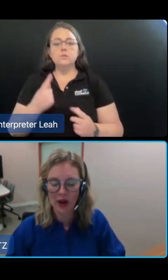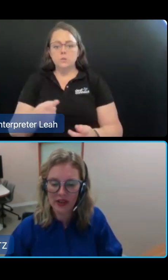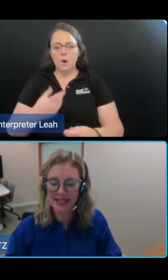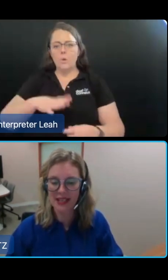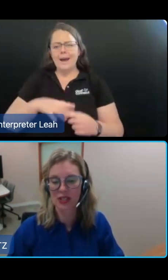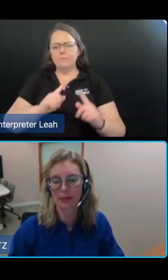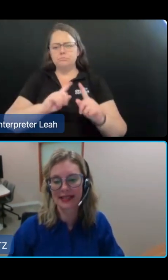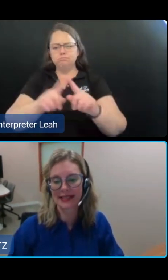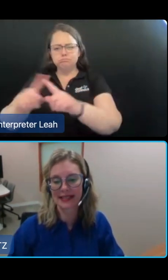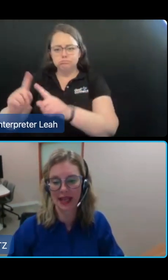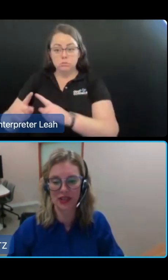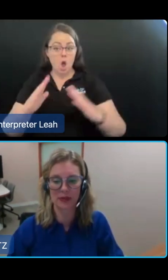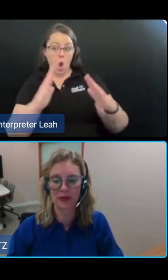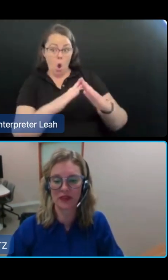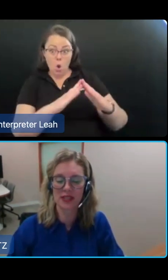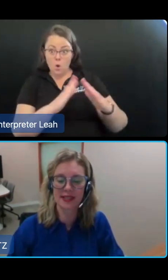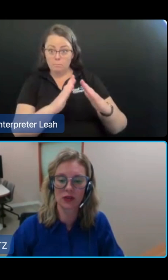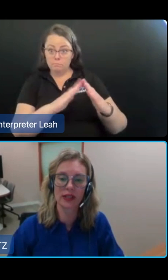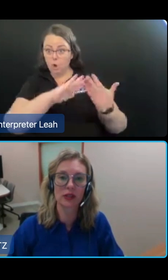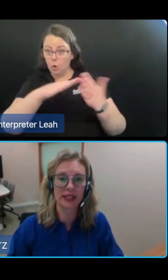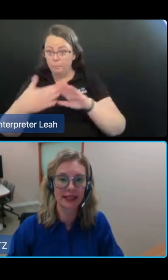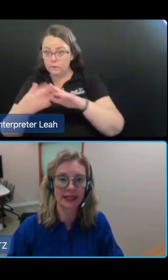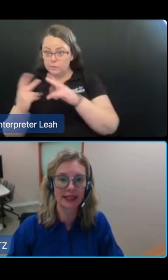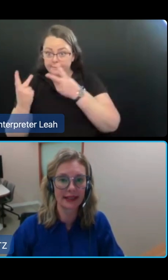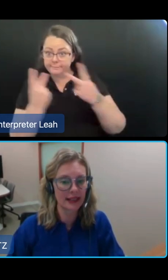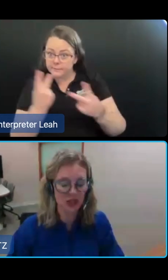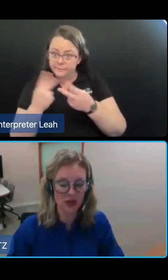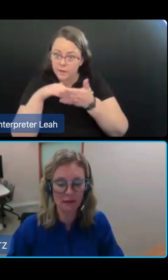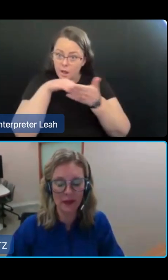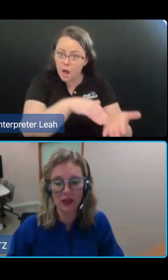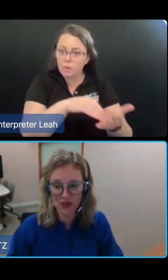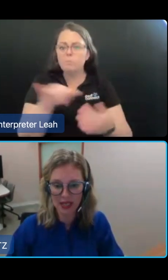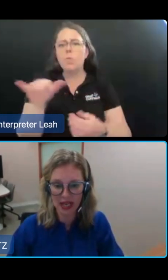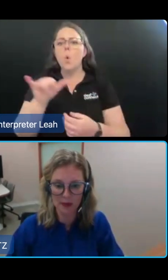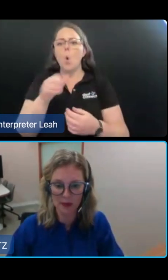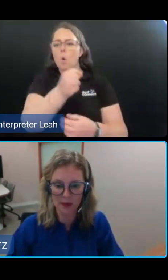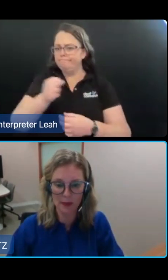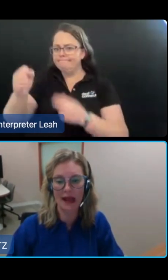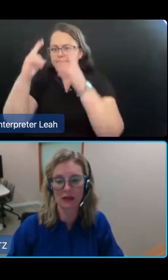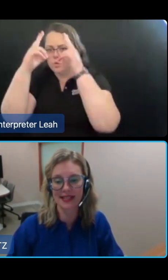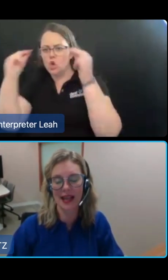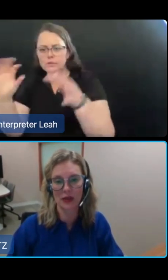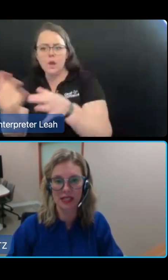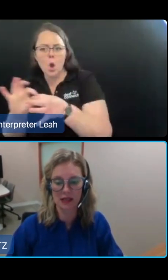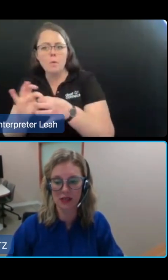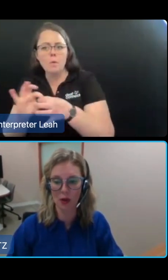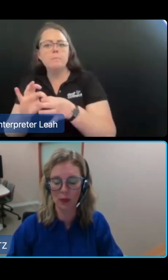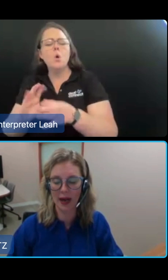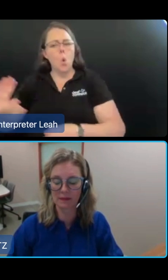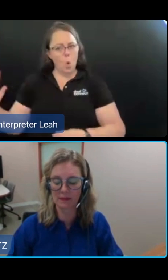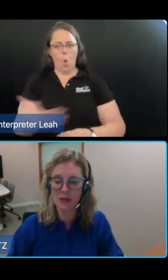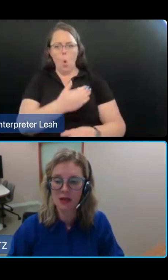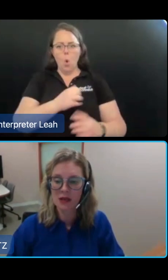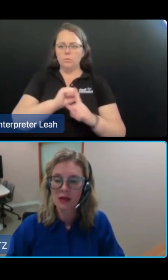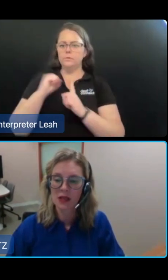The prioritisation and place allocation provisions are not included in the exposure draft but the consultation paper outlines how they're intended to